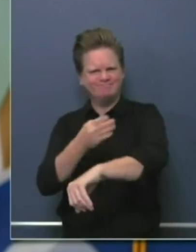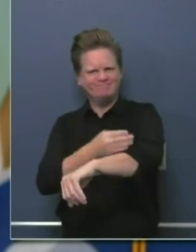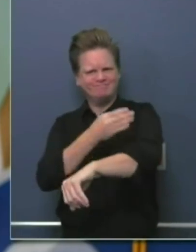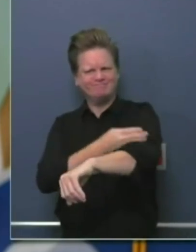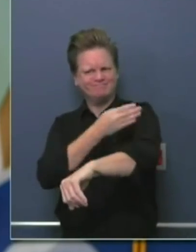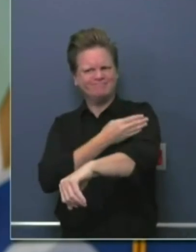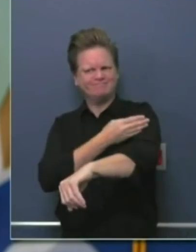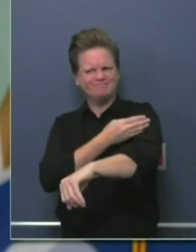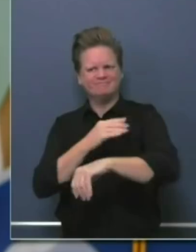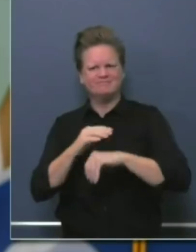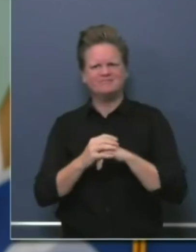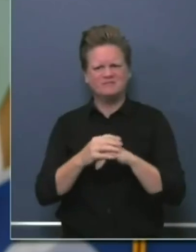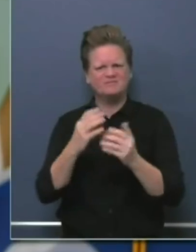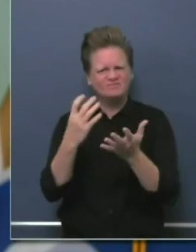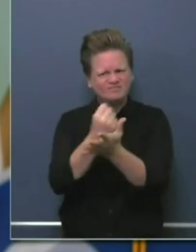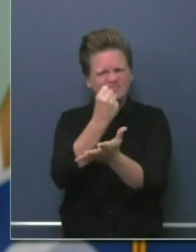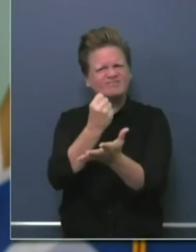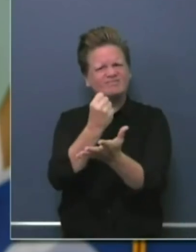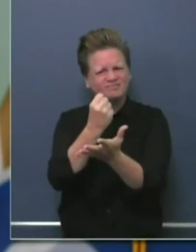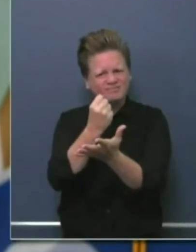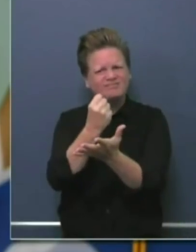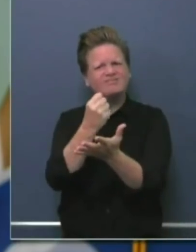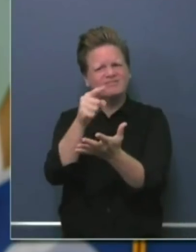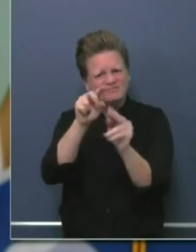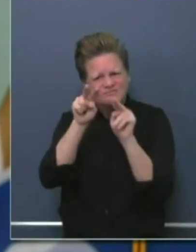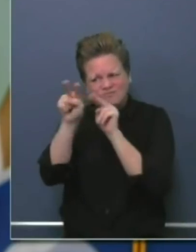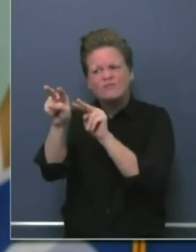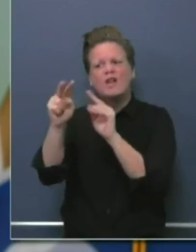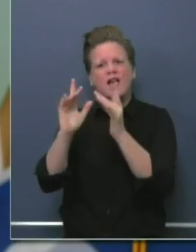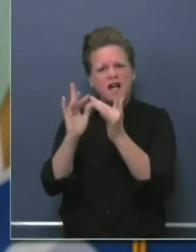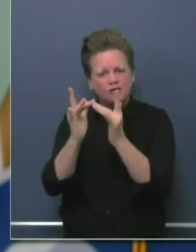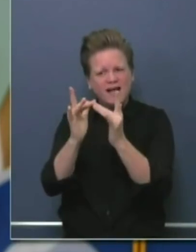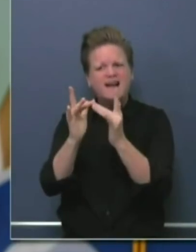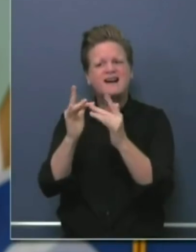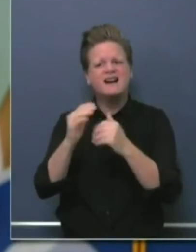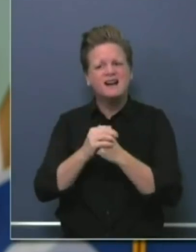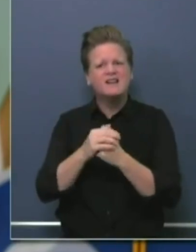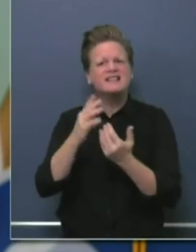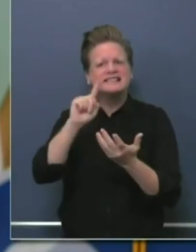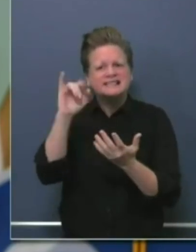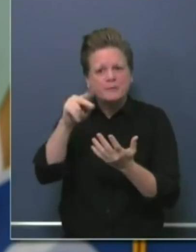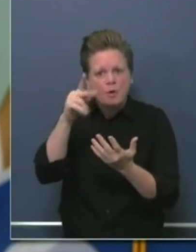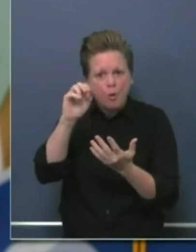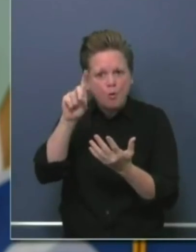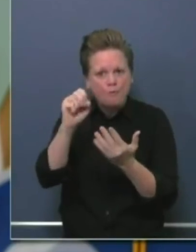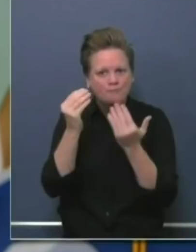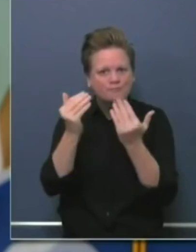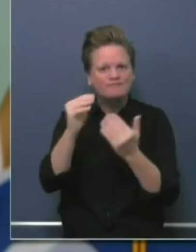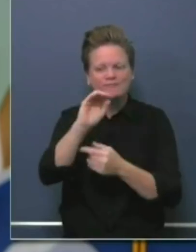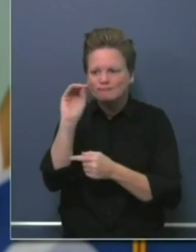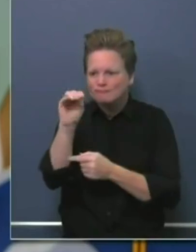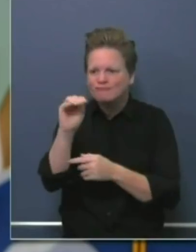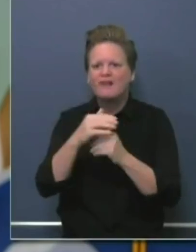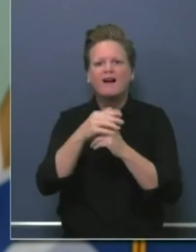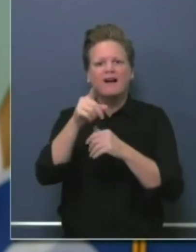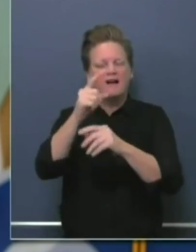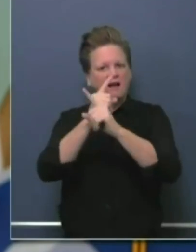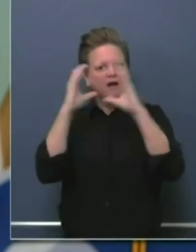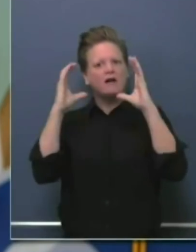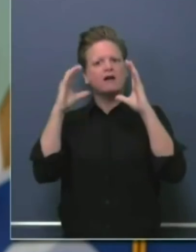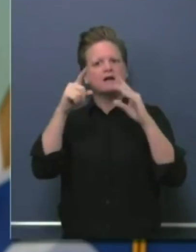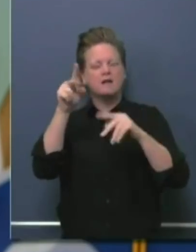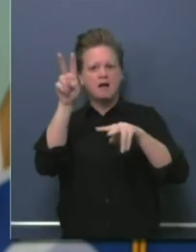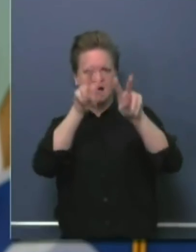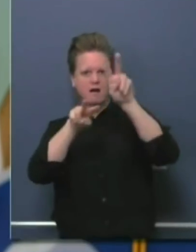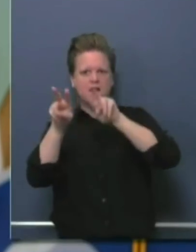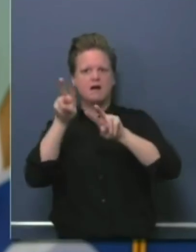not only going to this site, but getting your zip code inputted, and then potentially the extent you wish, making a reservation,